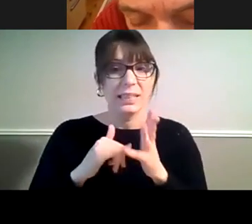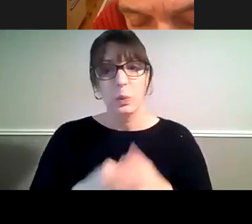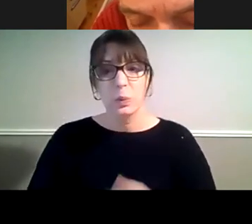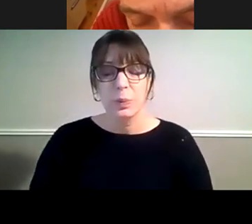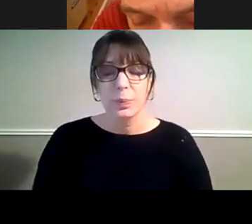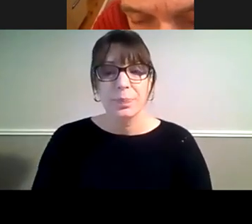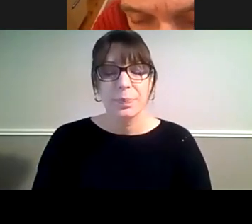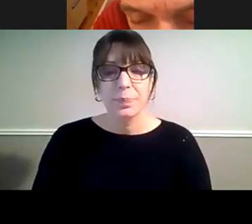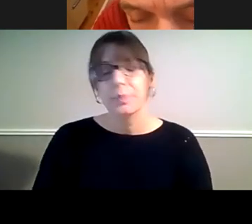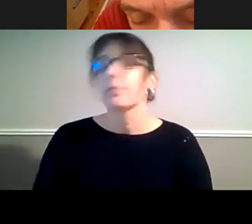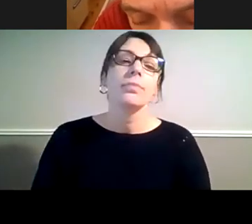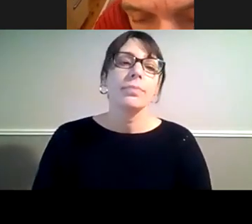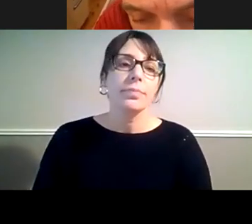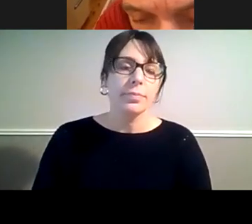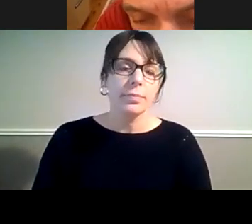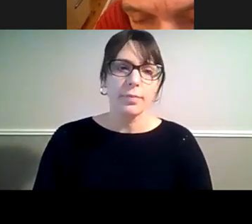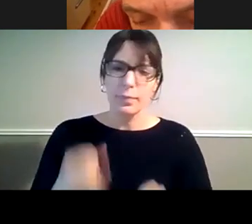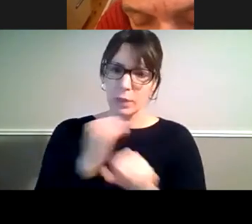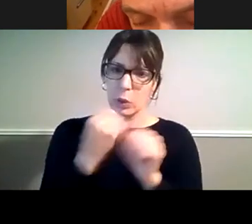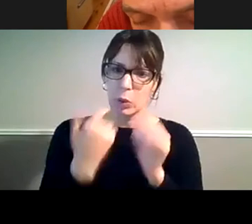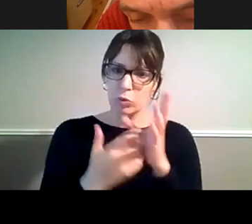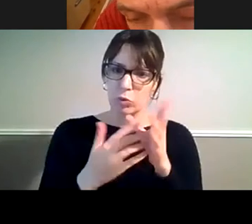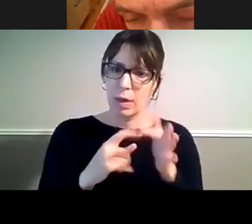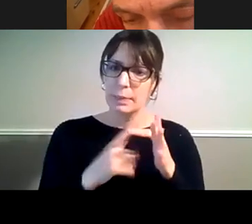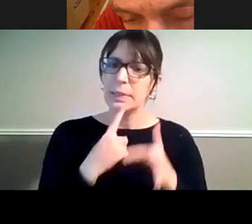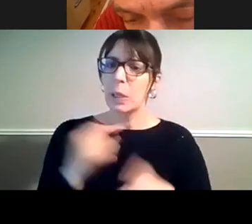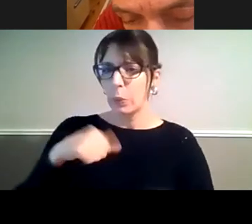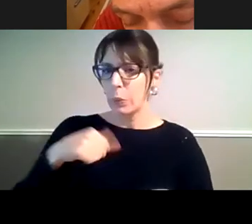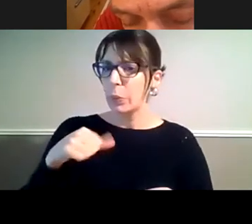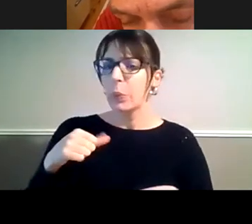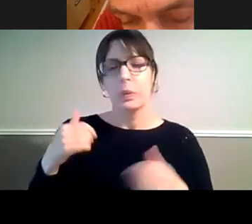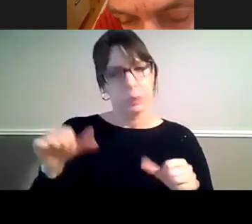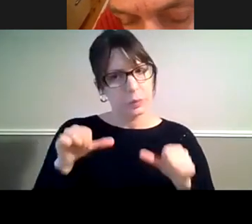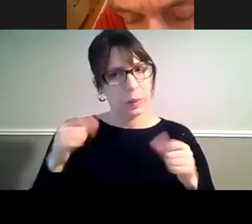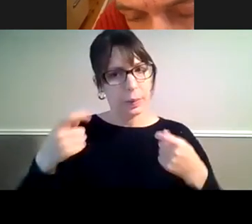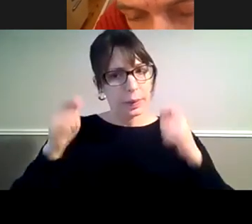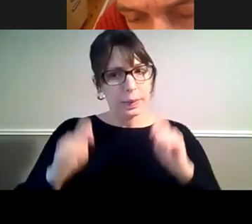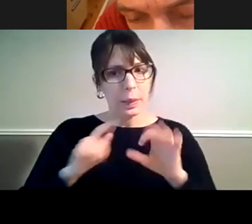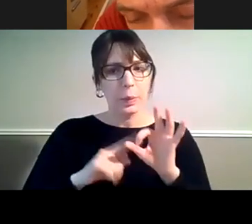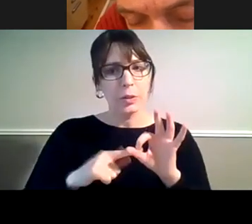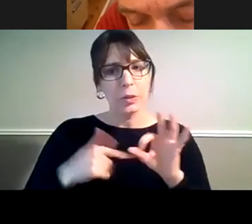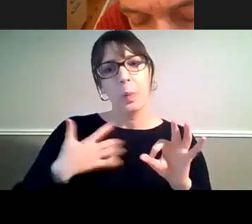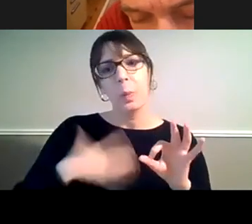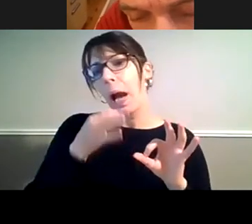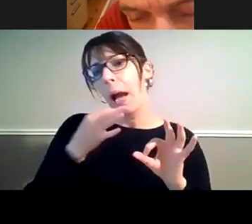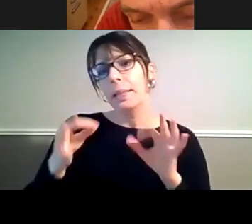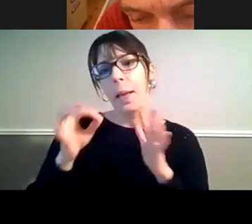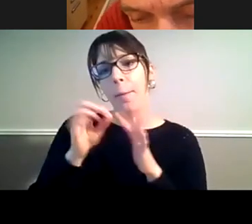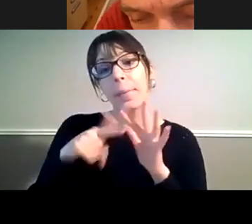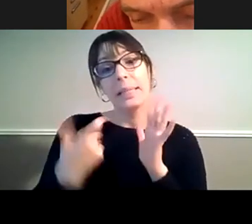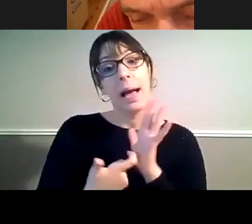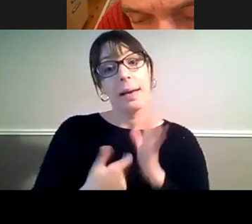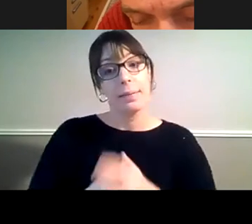Yeah. Yeah. OK, let me come to the next question to you, Peter. The